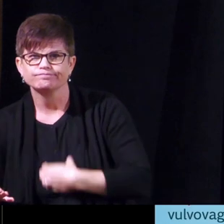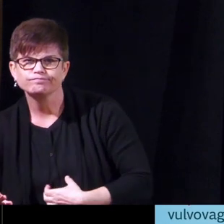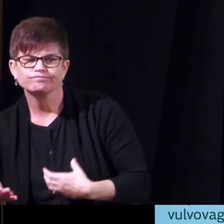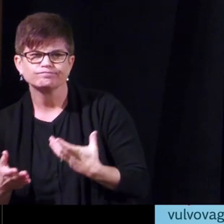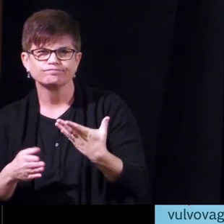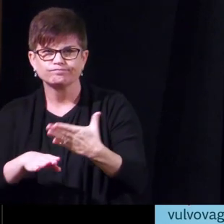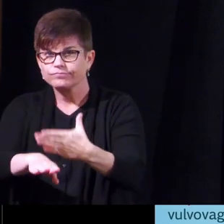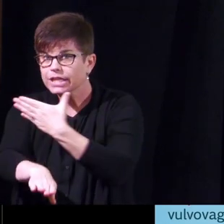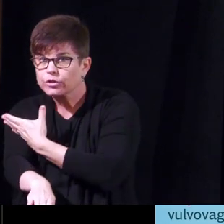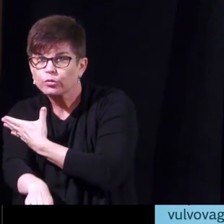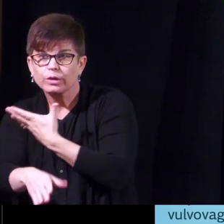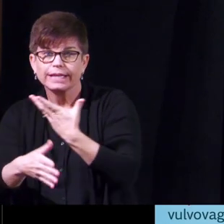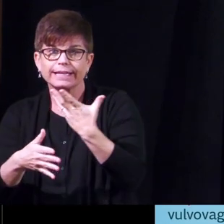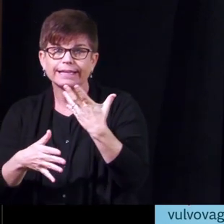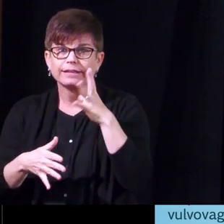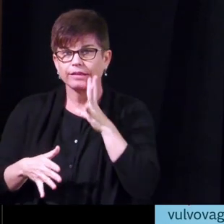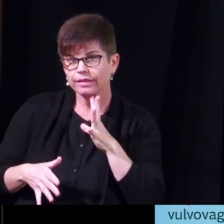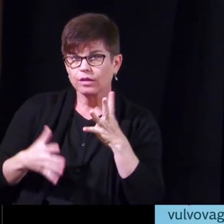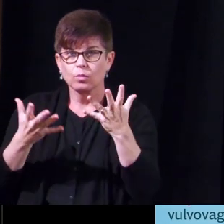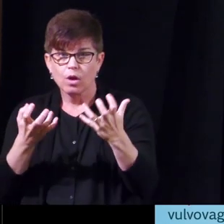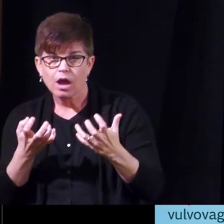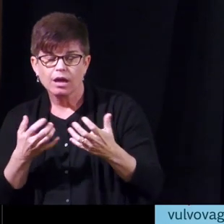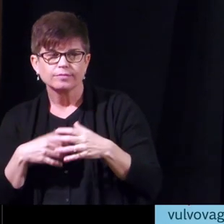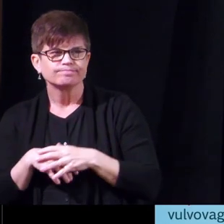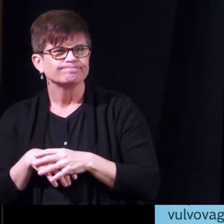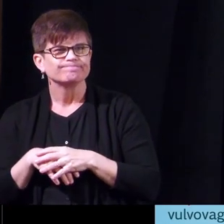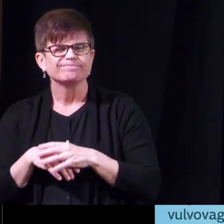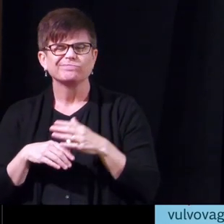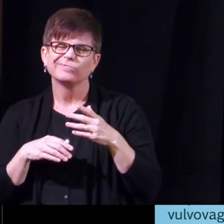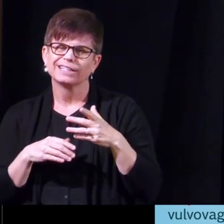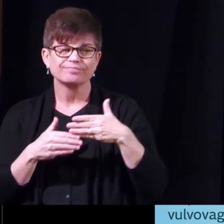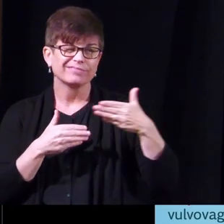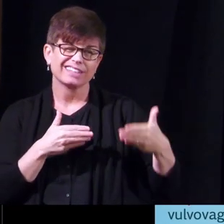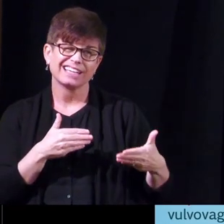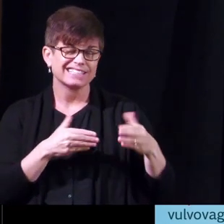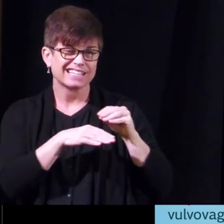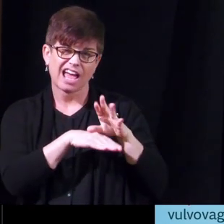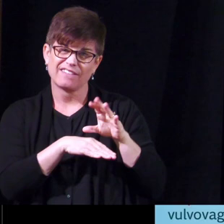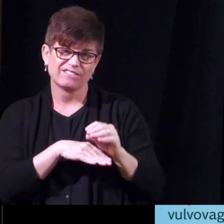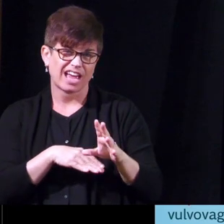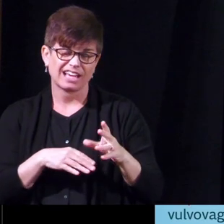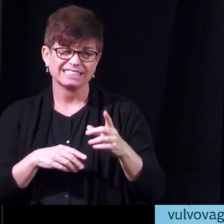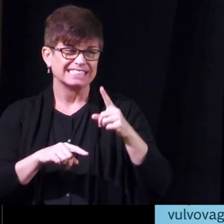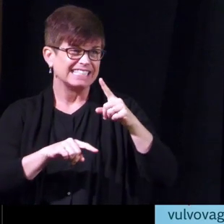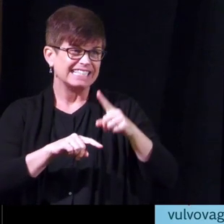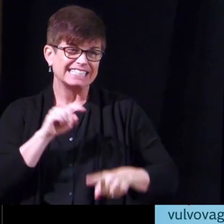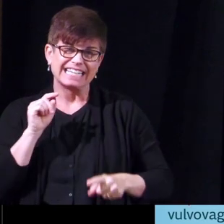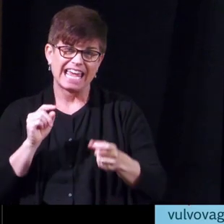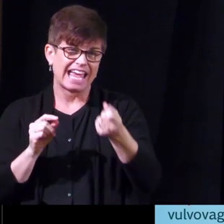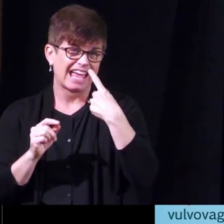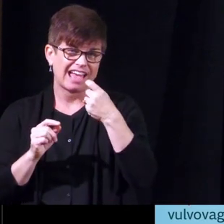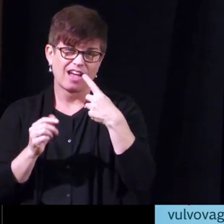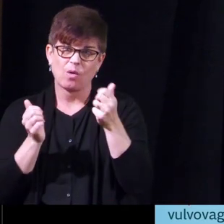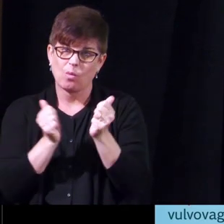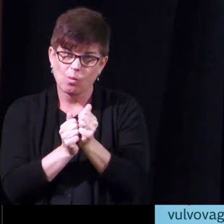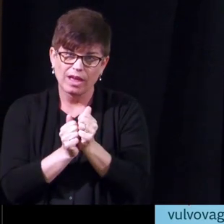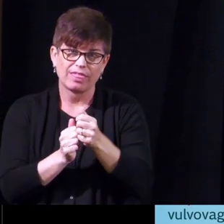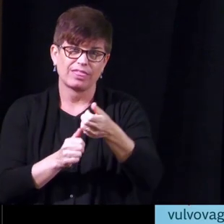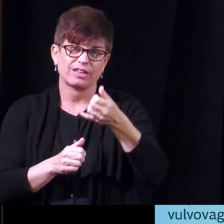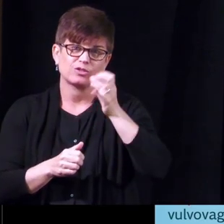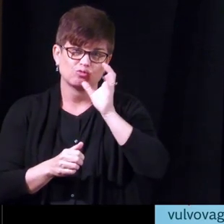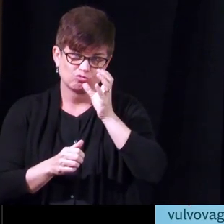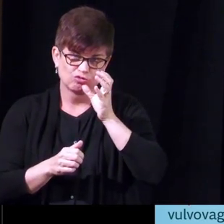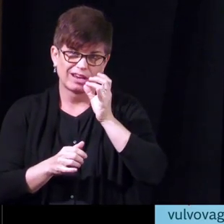but it has side effects you can't take it with alcohol which is the biggest problem uh patients have uh have